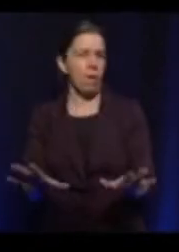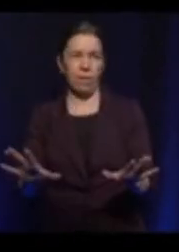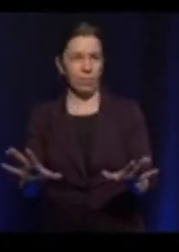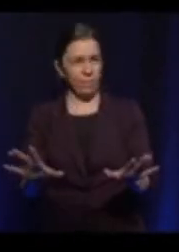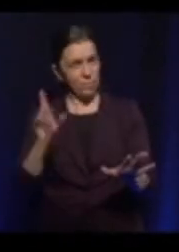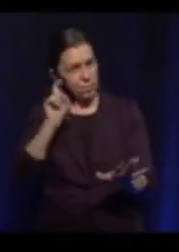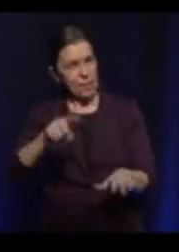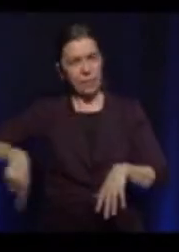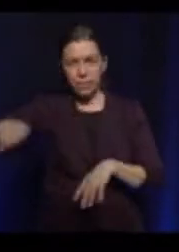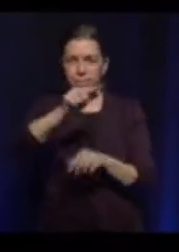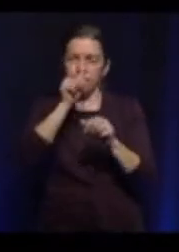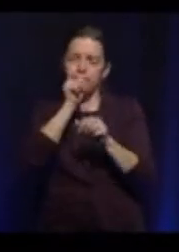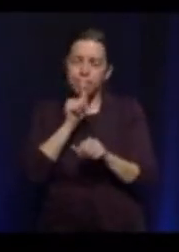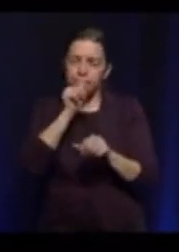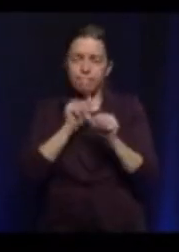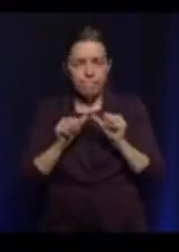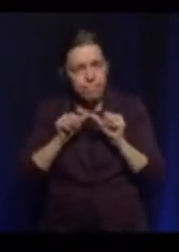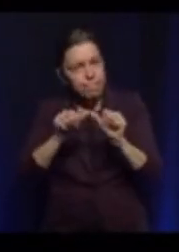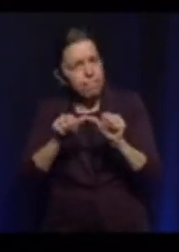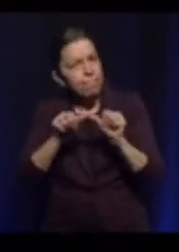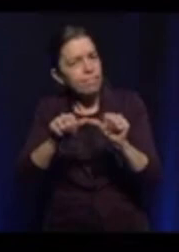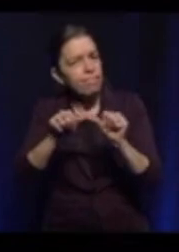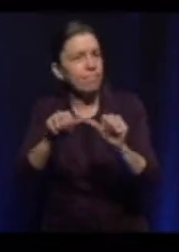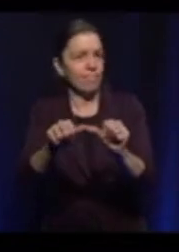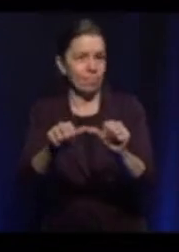I'm counting on you all. Thank you. you.